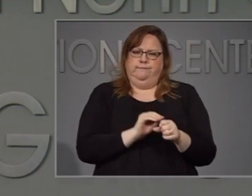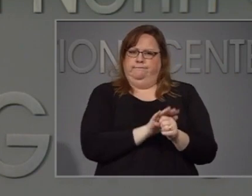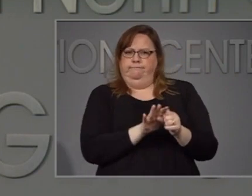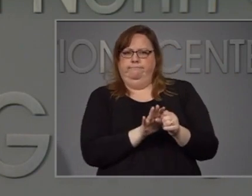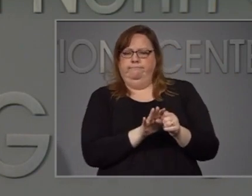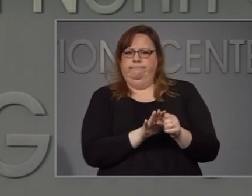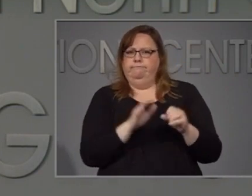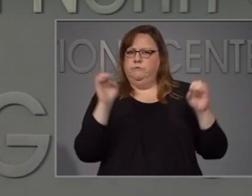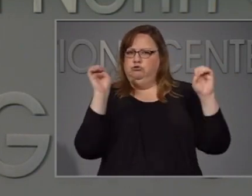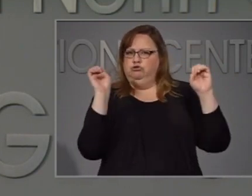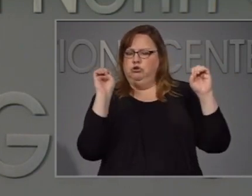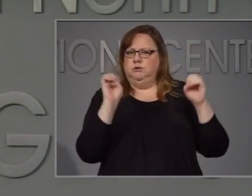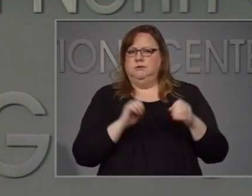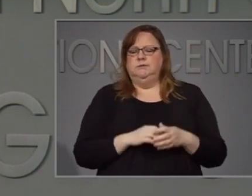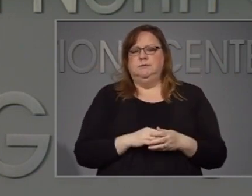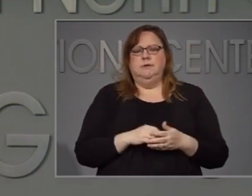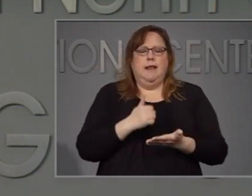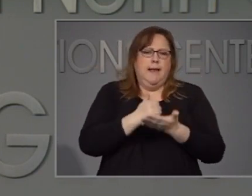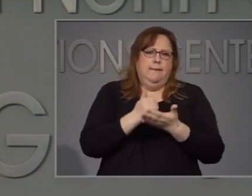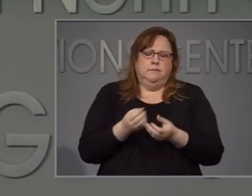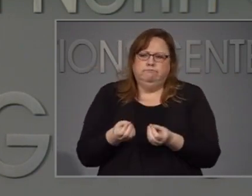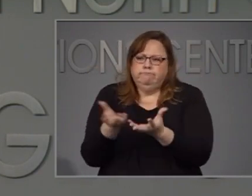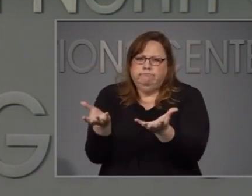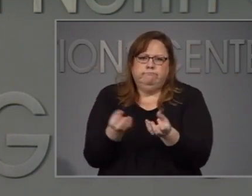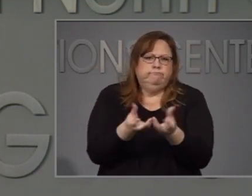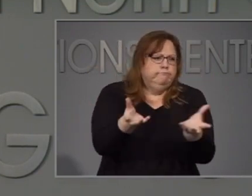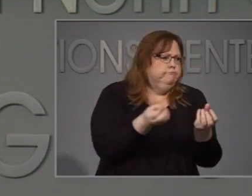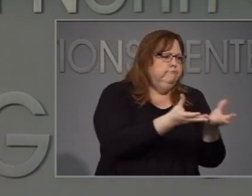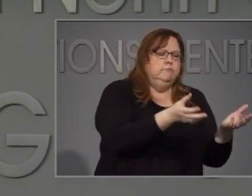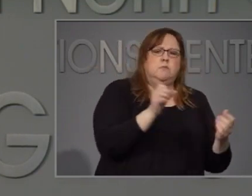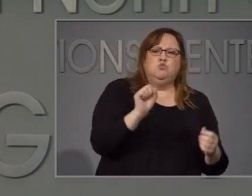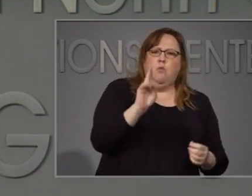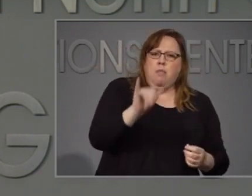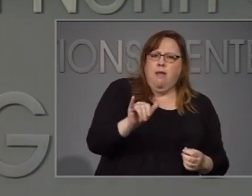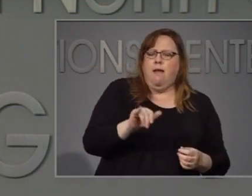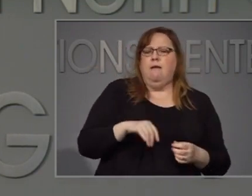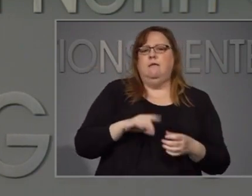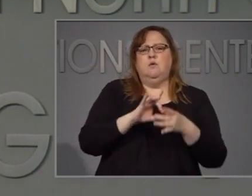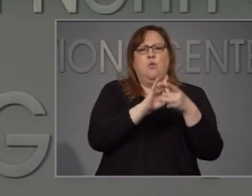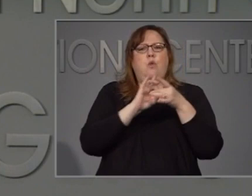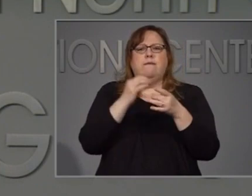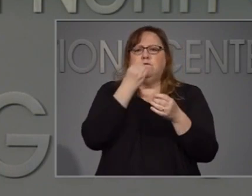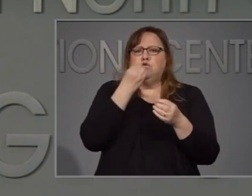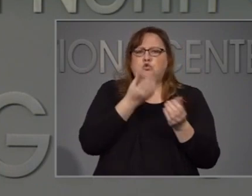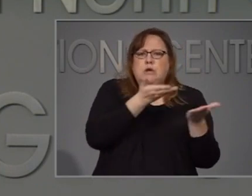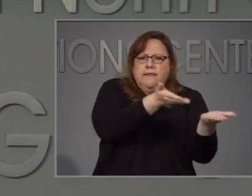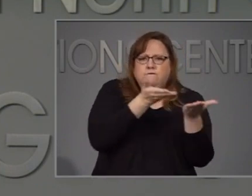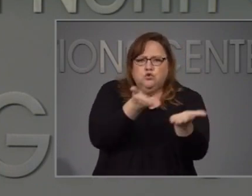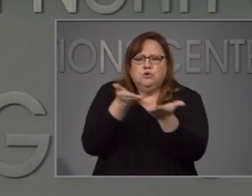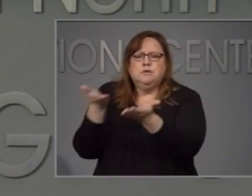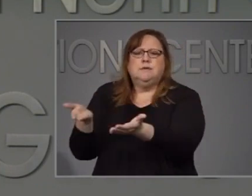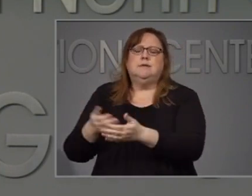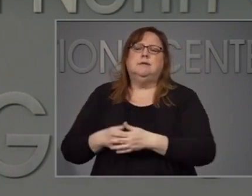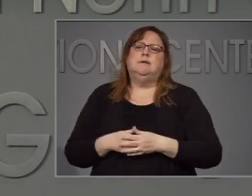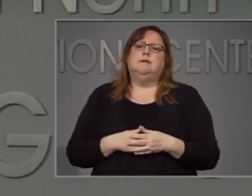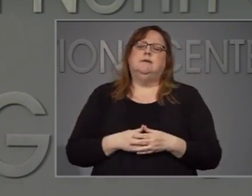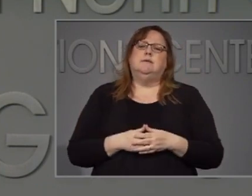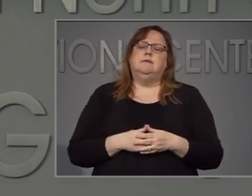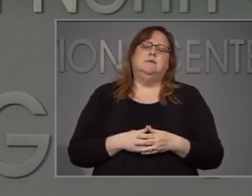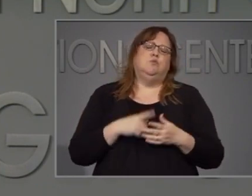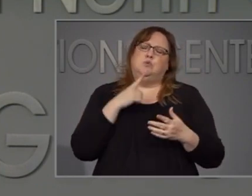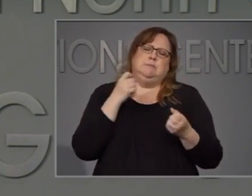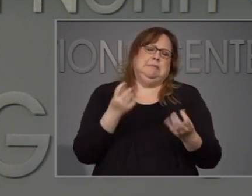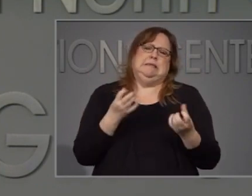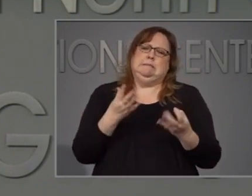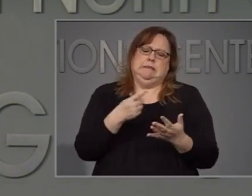face, helping to deliver supplies and coordinate food deliveries. It's just so